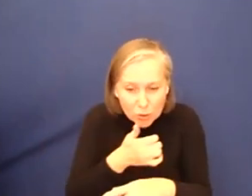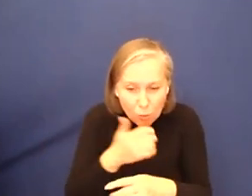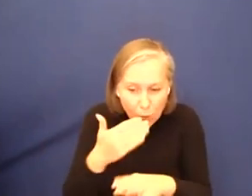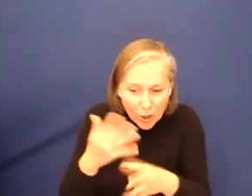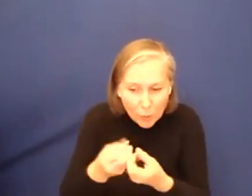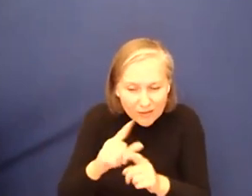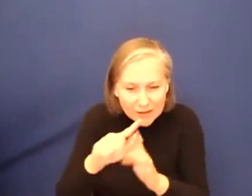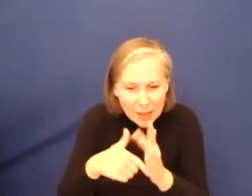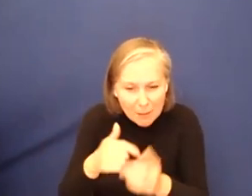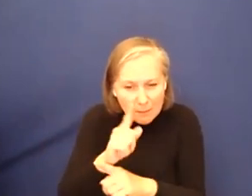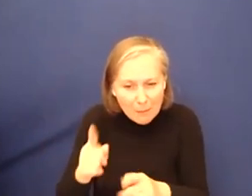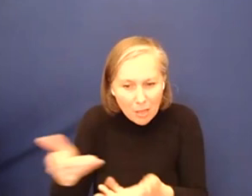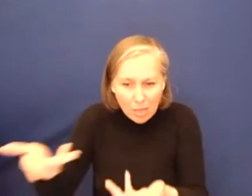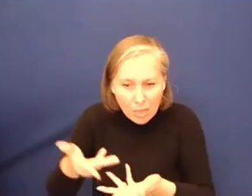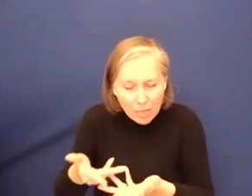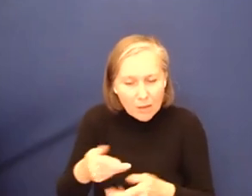Um,